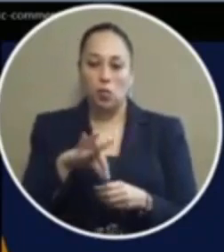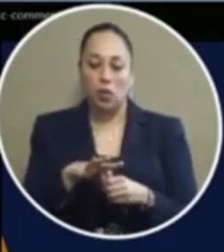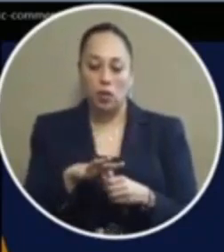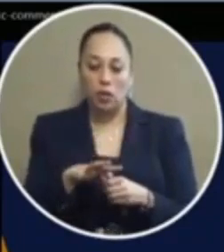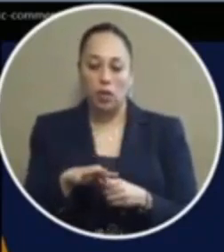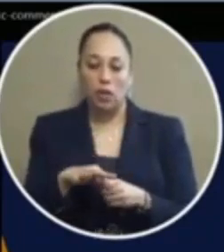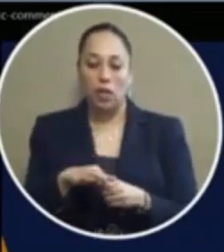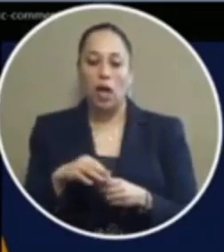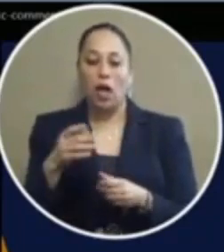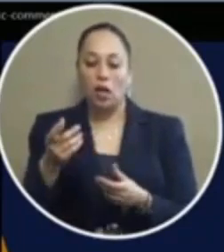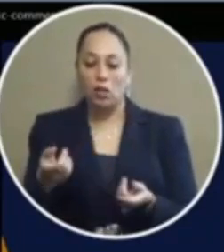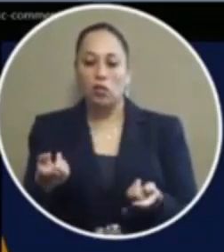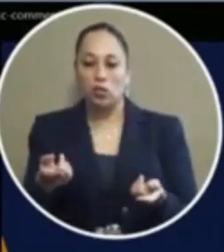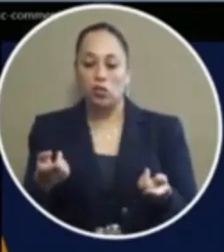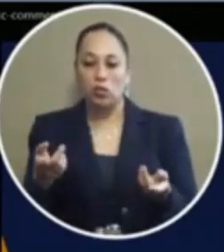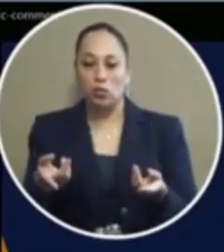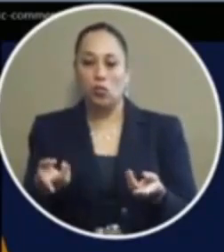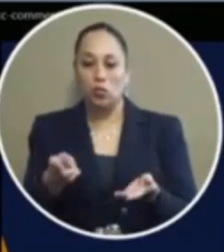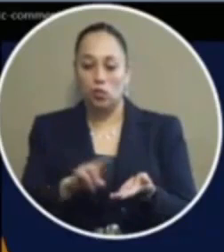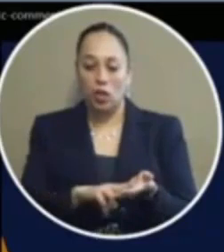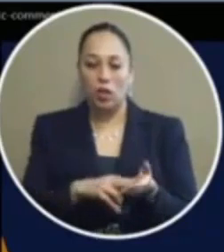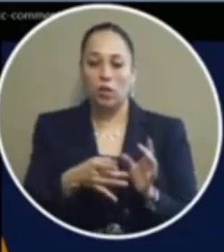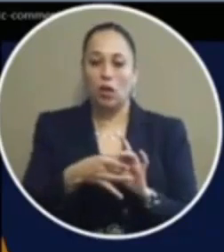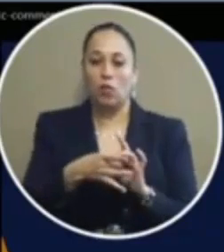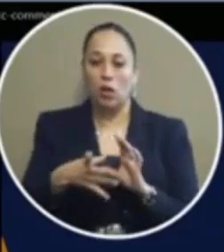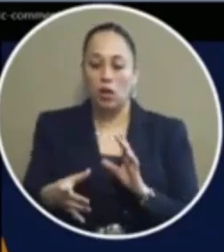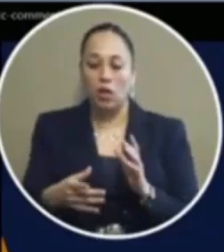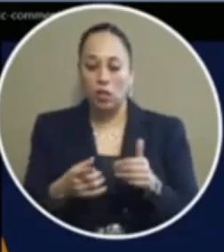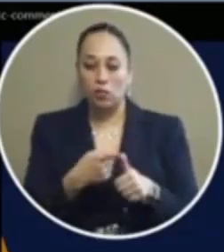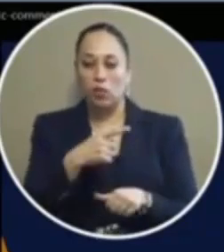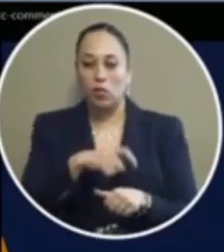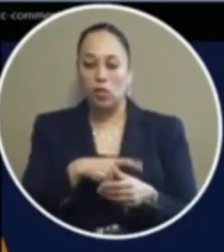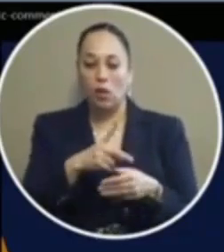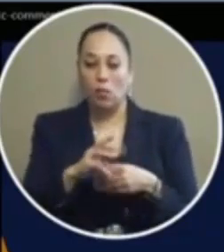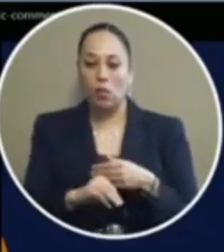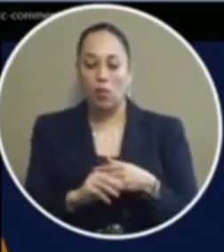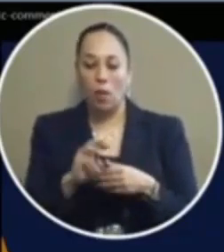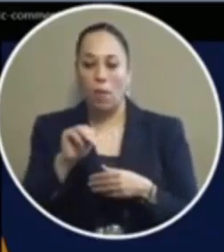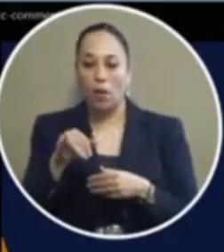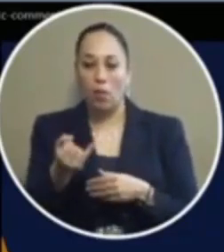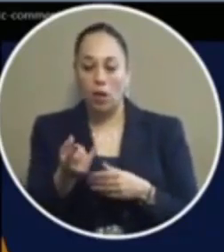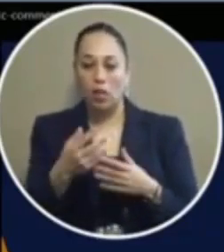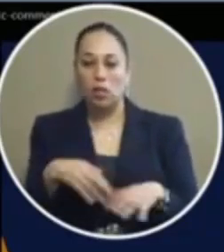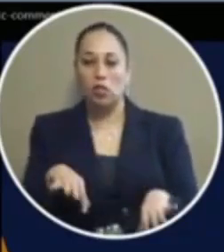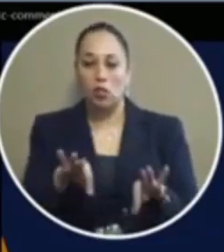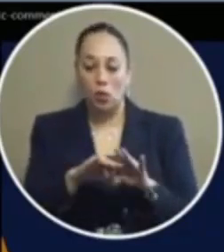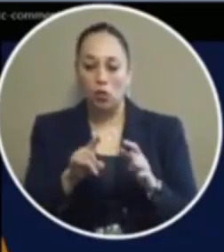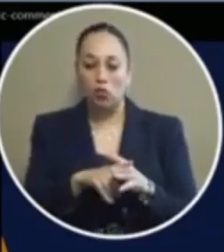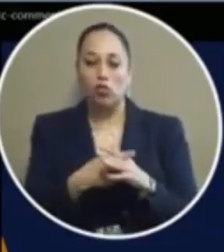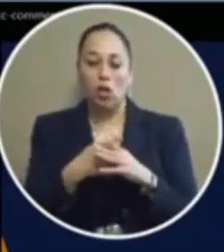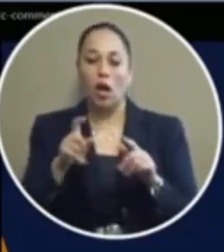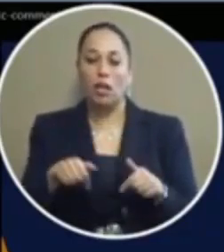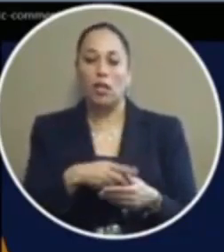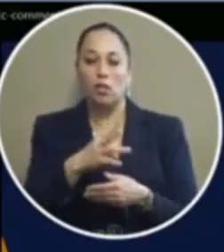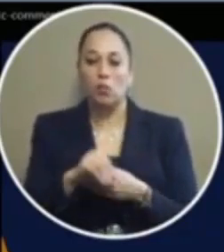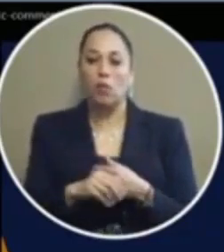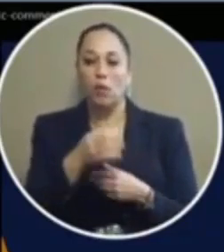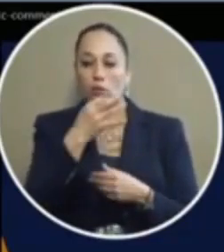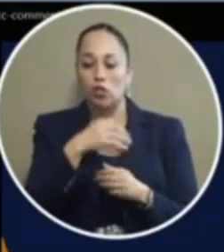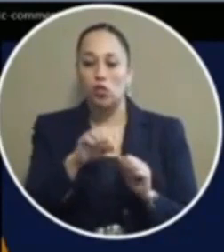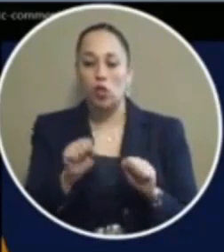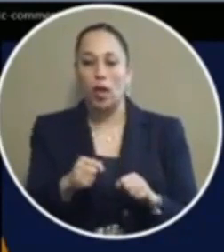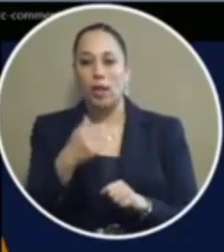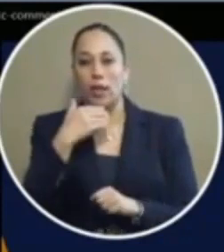two in favor of a sight and release program for professional marijuana it is important we implement this program as soon as possible